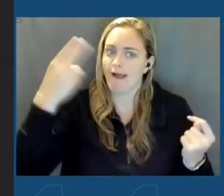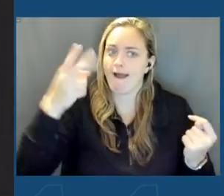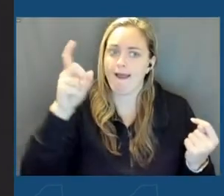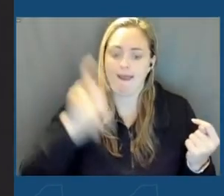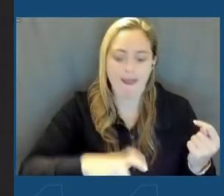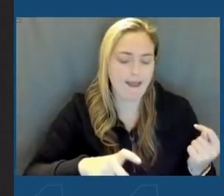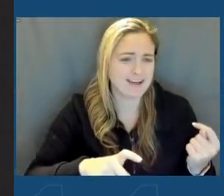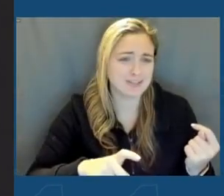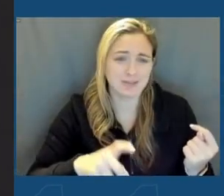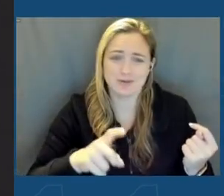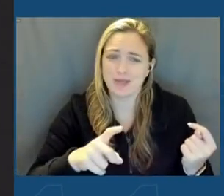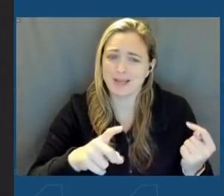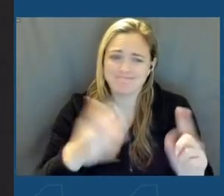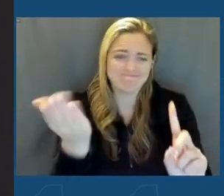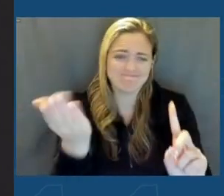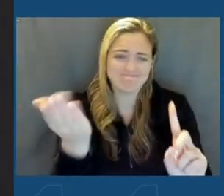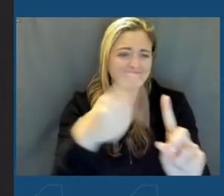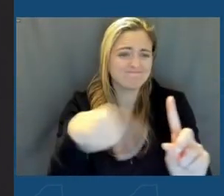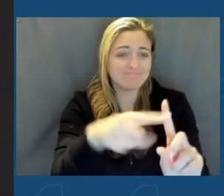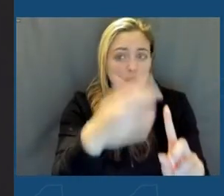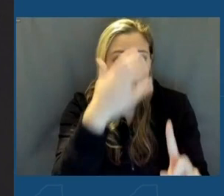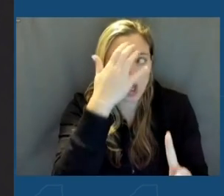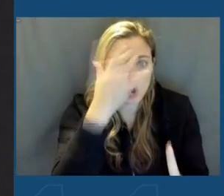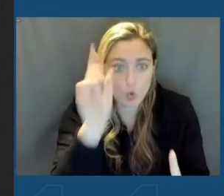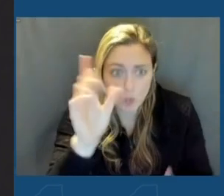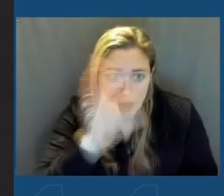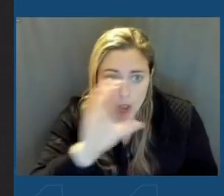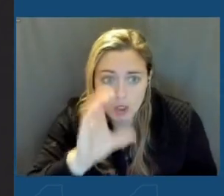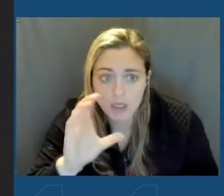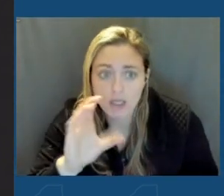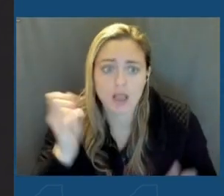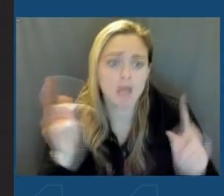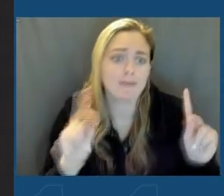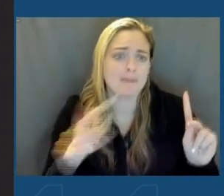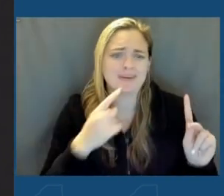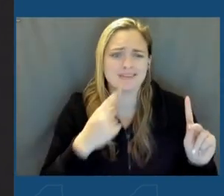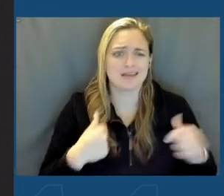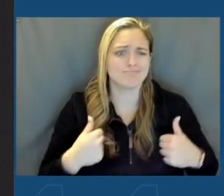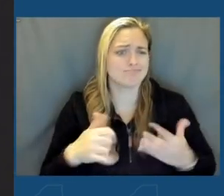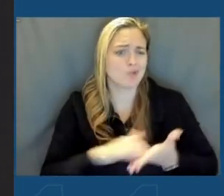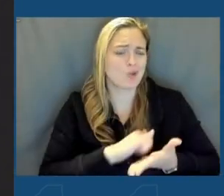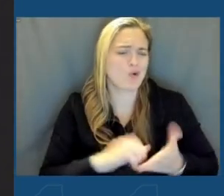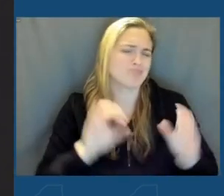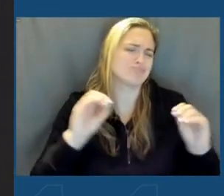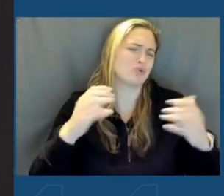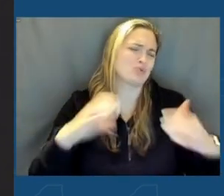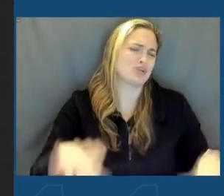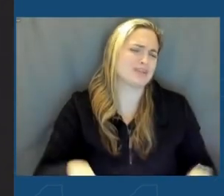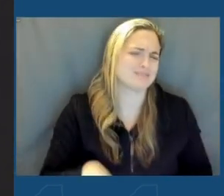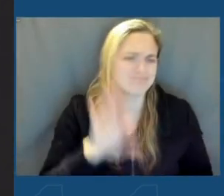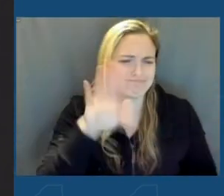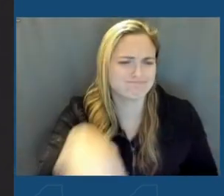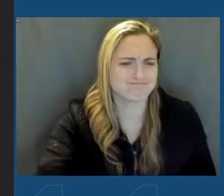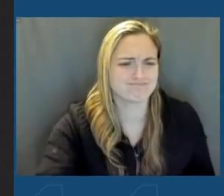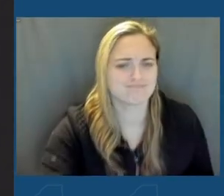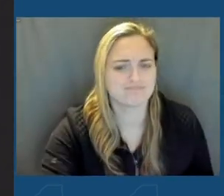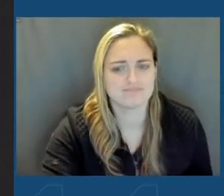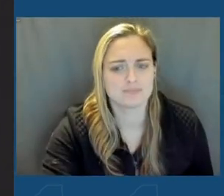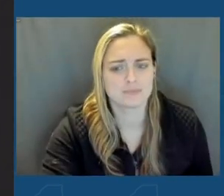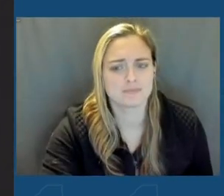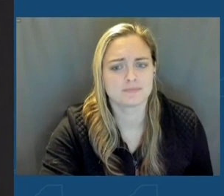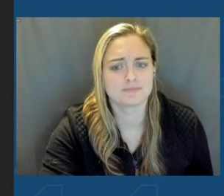the best pitch I could because I knew where they were looking. A lot of people said that we didn't have a chance. A lot of naysayers out there.